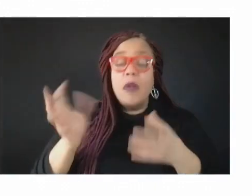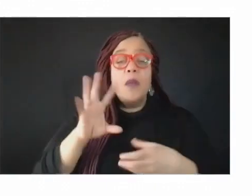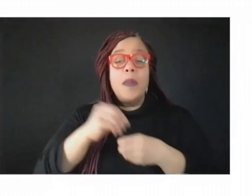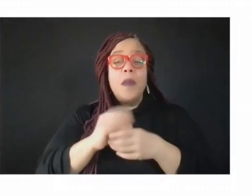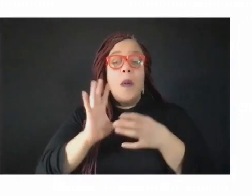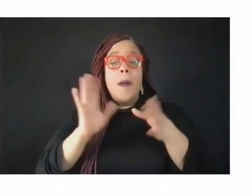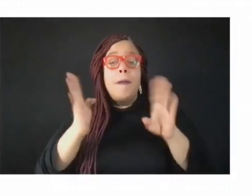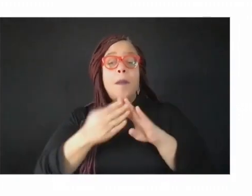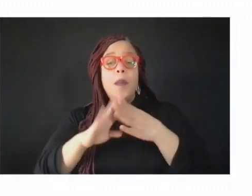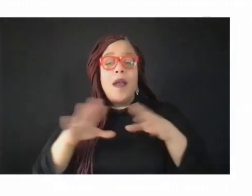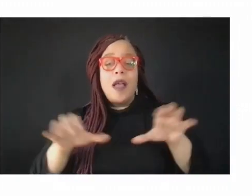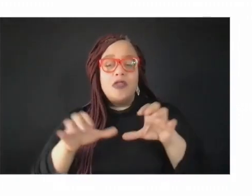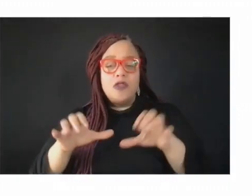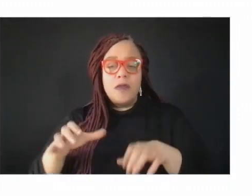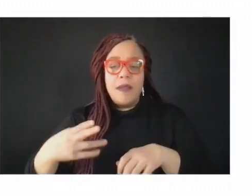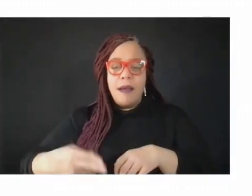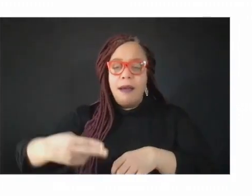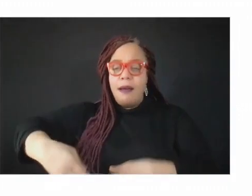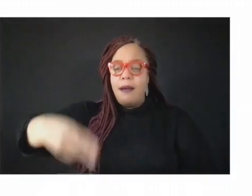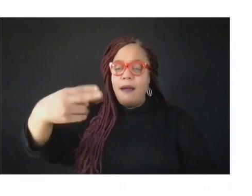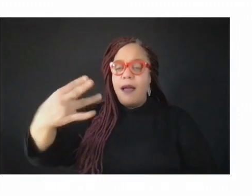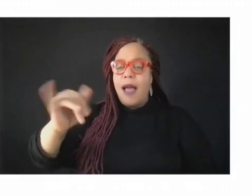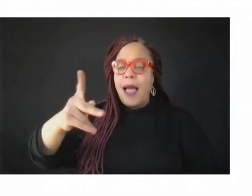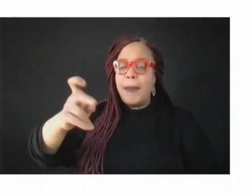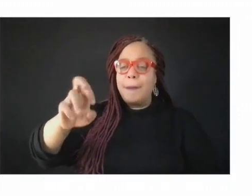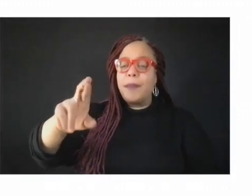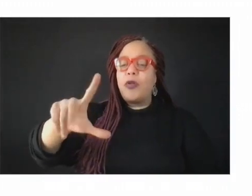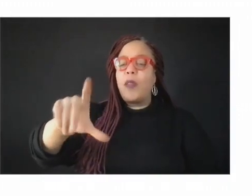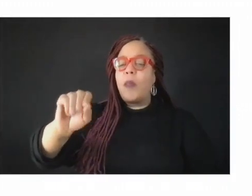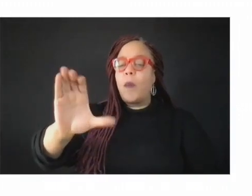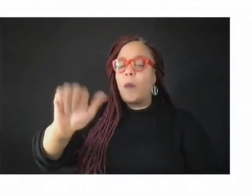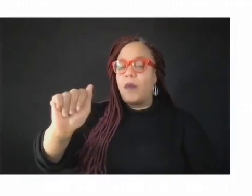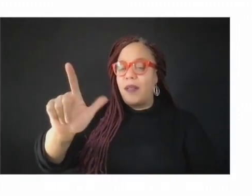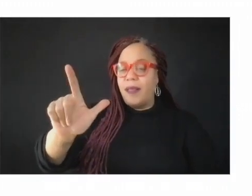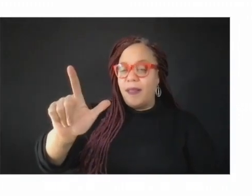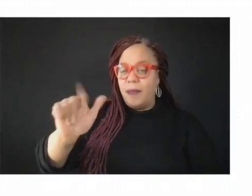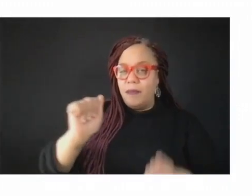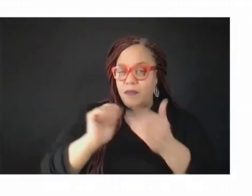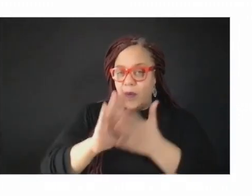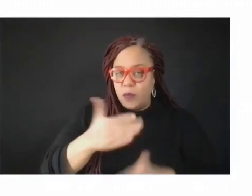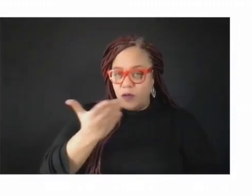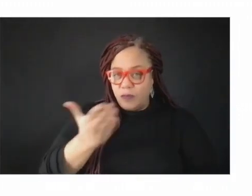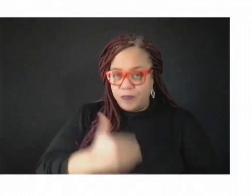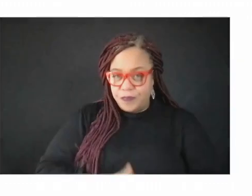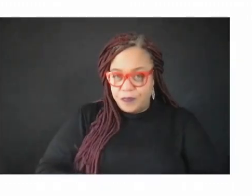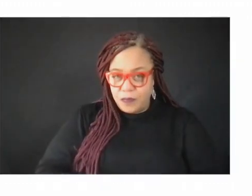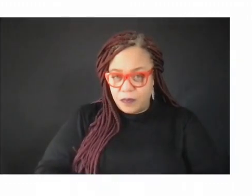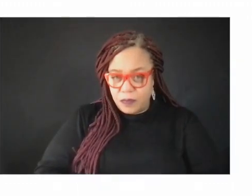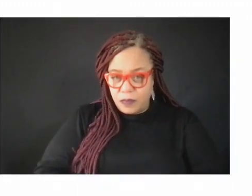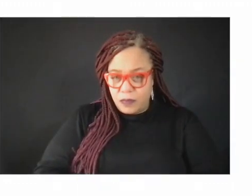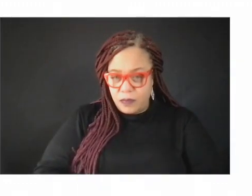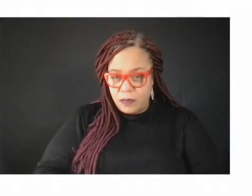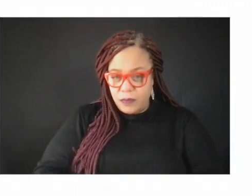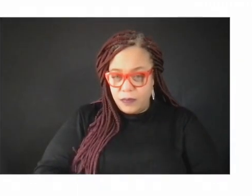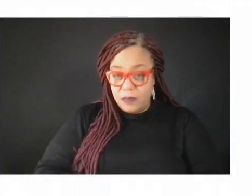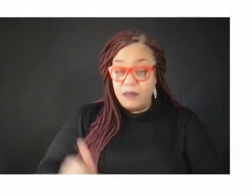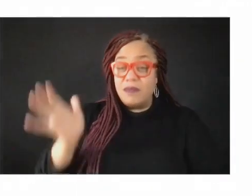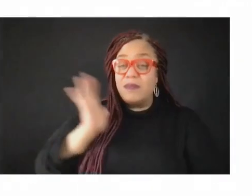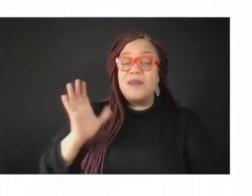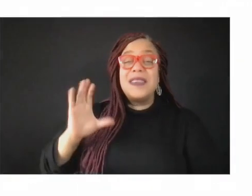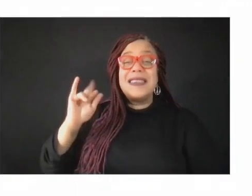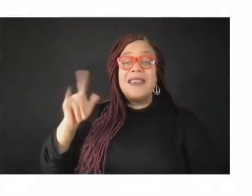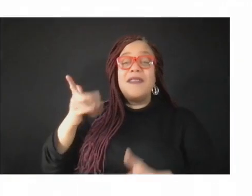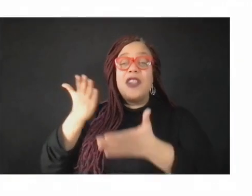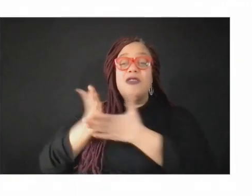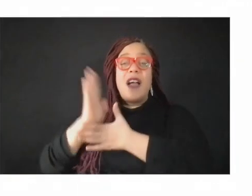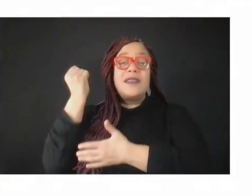today. Next slide. And from the civil rights movement, next, just hit click, a lesson